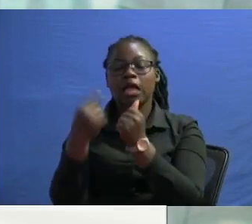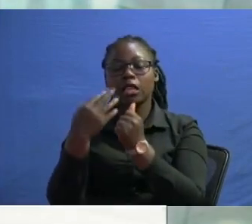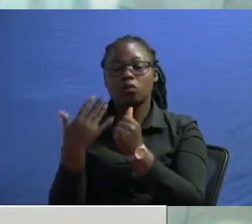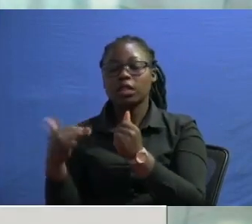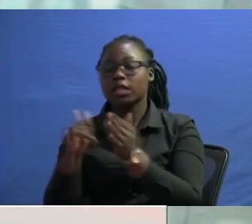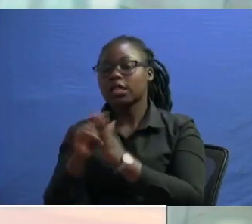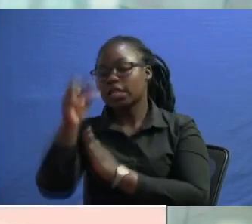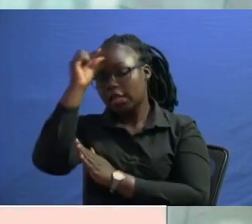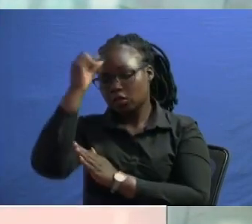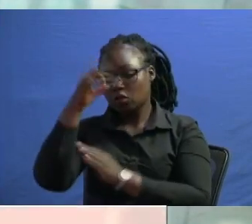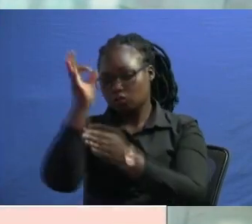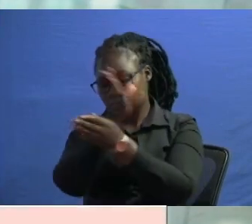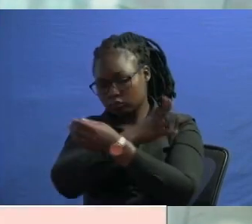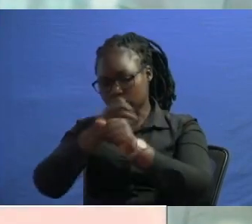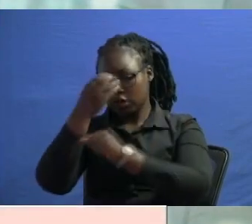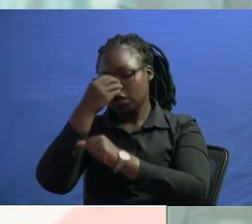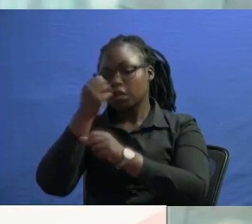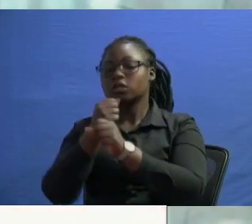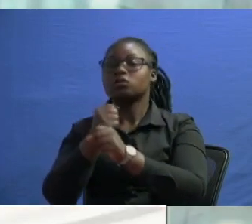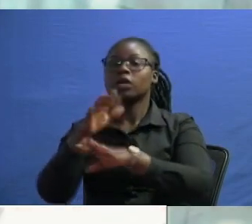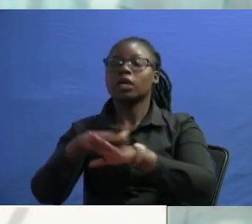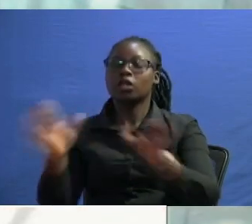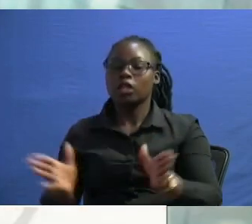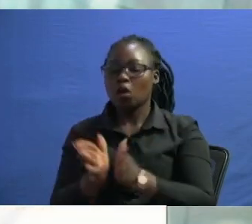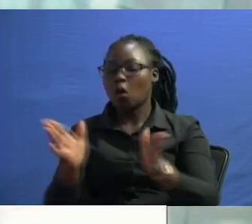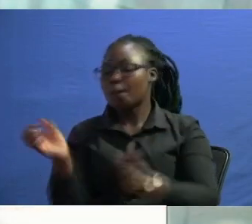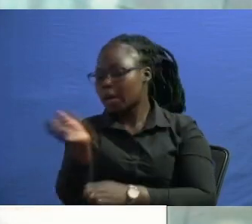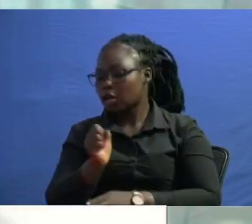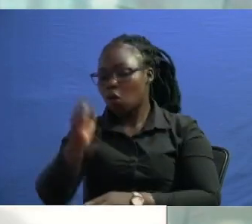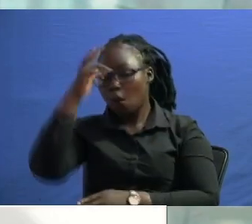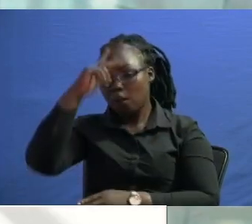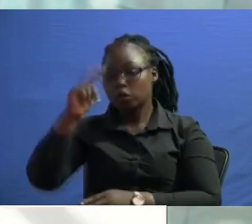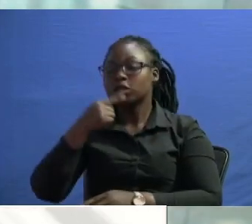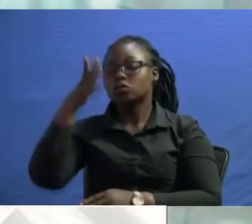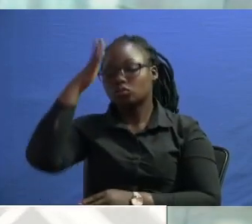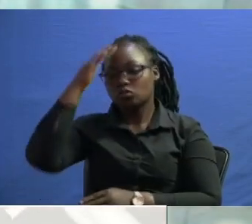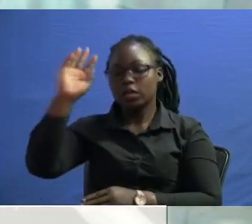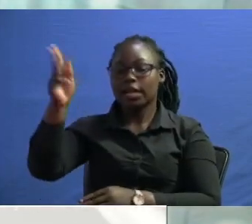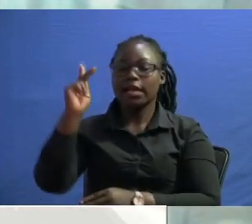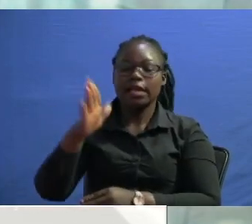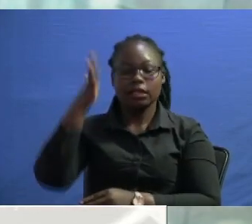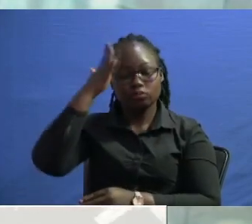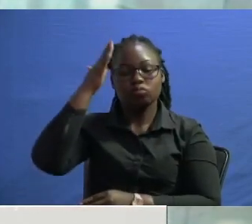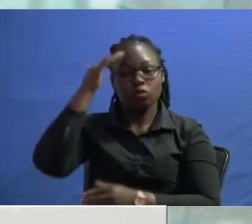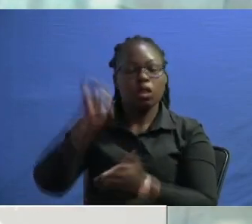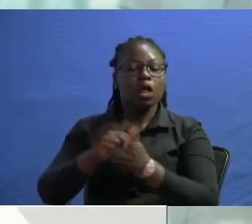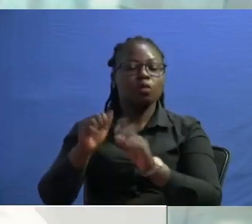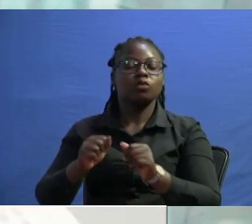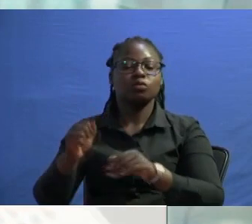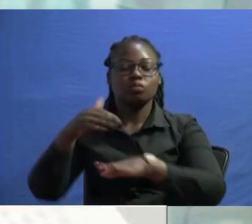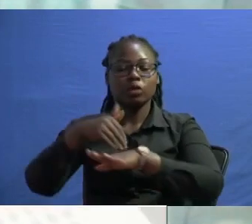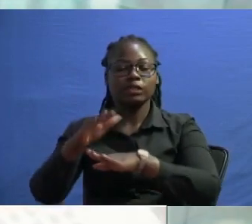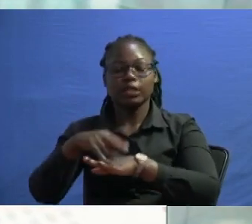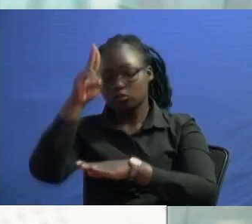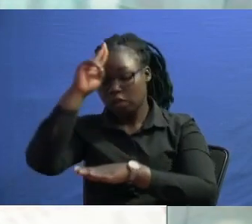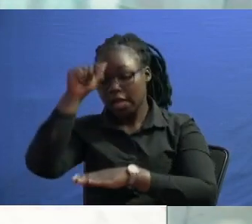government of william muto is as is operating on open door policy so you realize that kenyans are aware that we are supposed to deploy police in